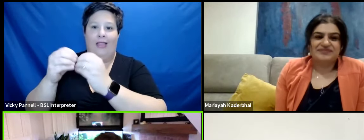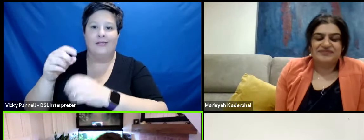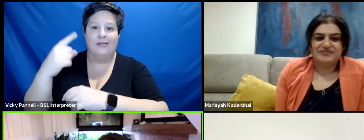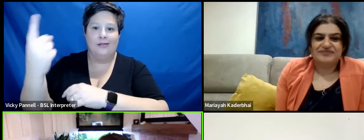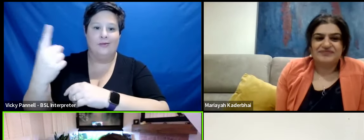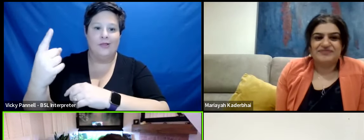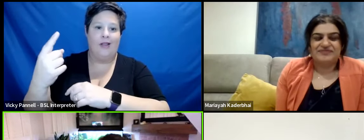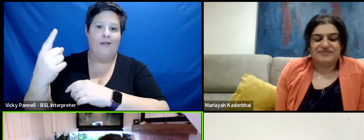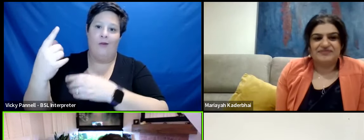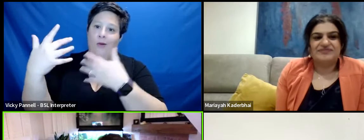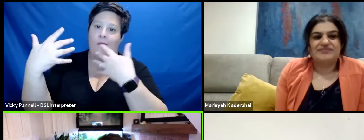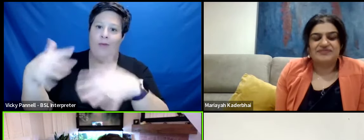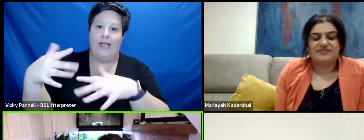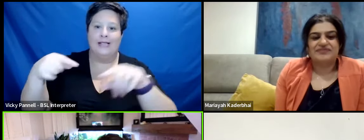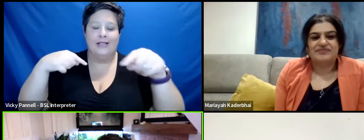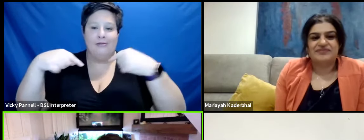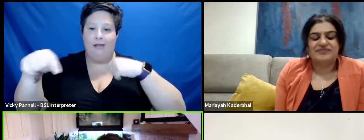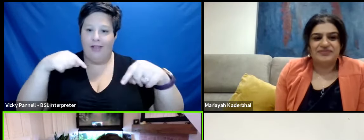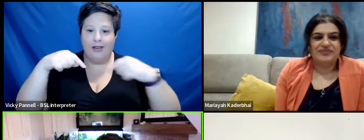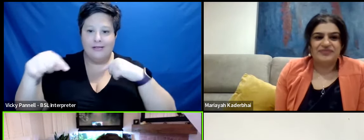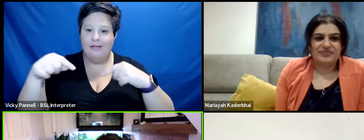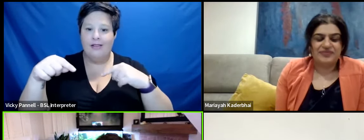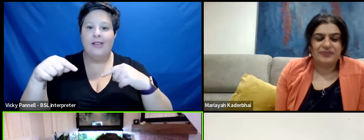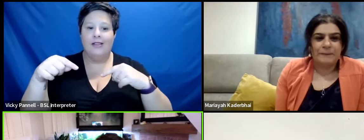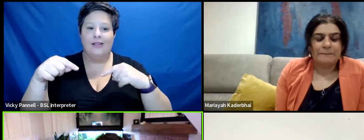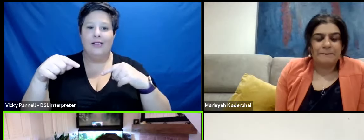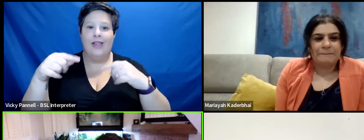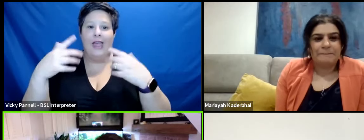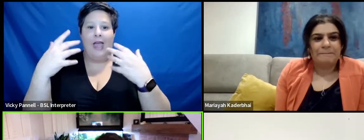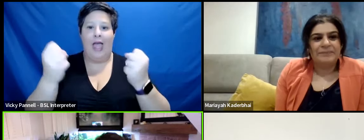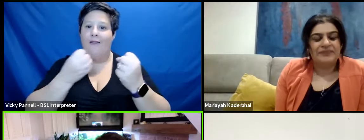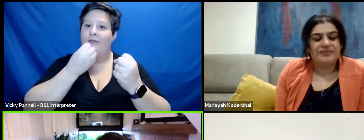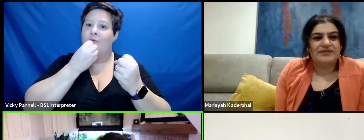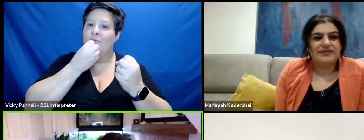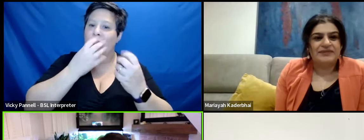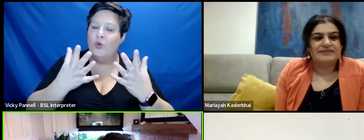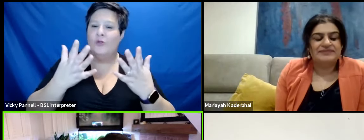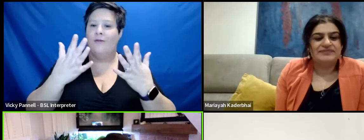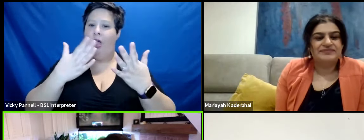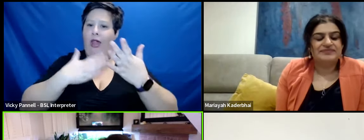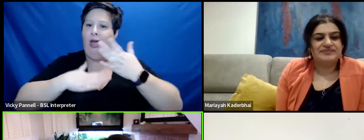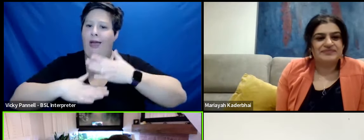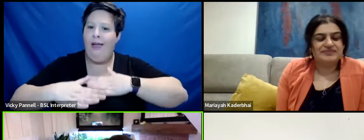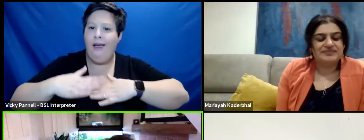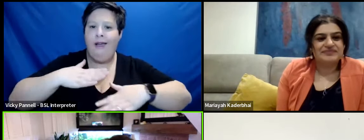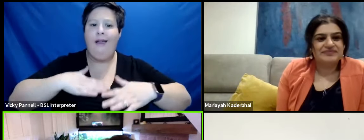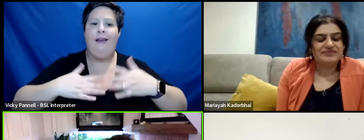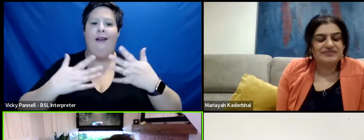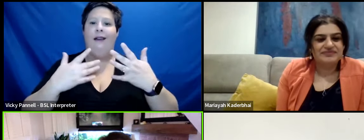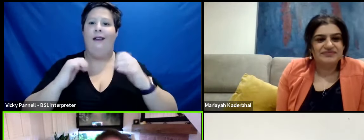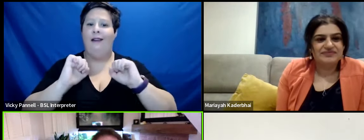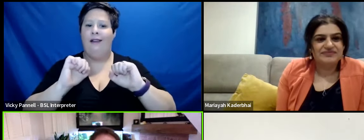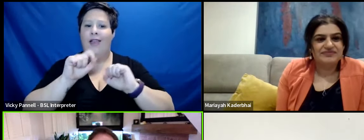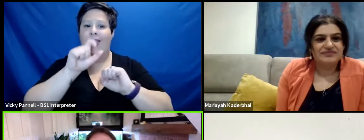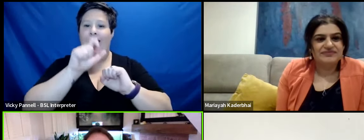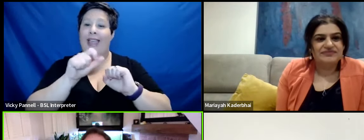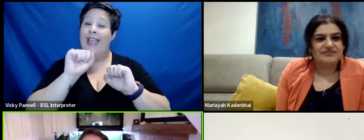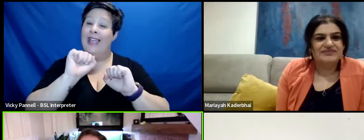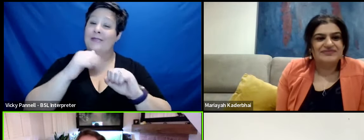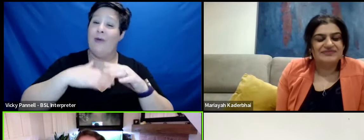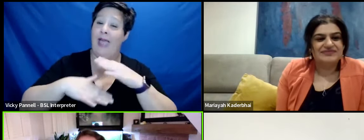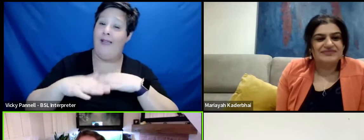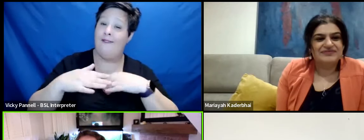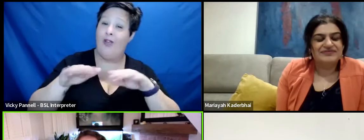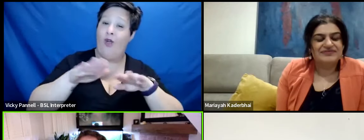I think he's a wonderful director and you know, he really is, he's got such a beautiful temperament and he's, he's manning on set and